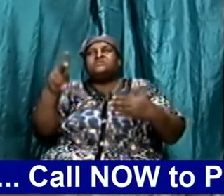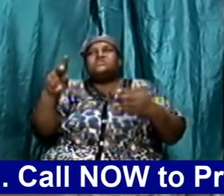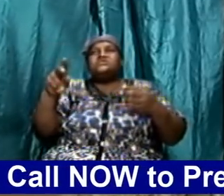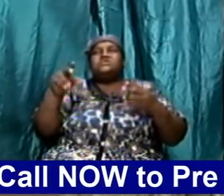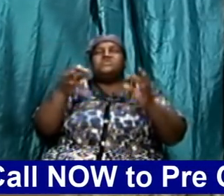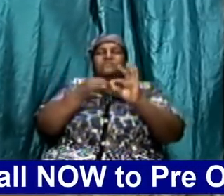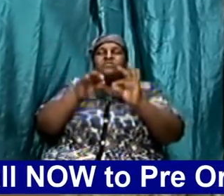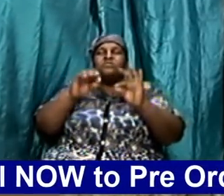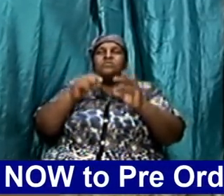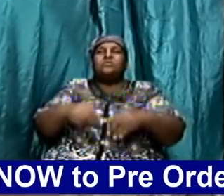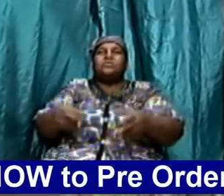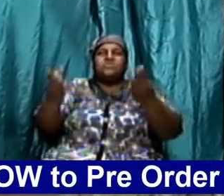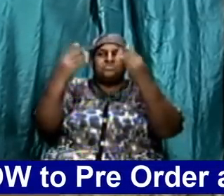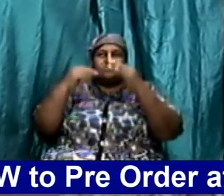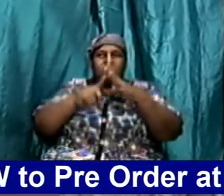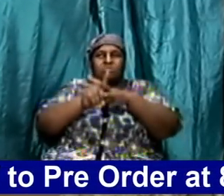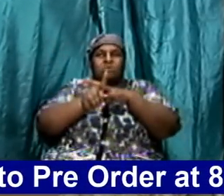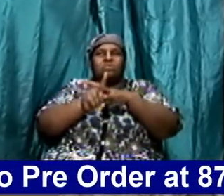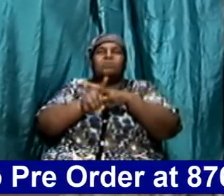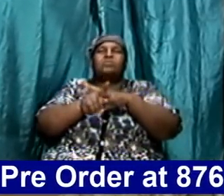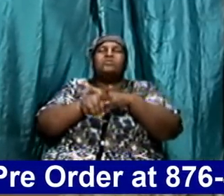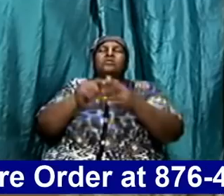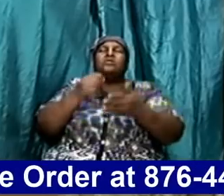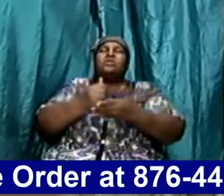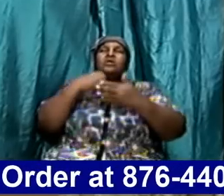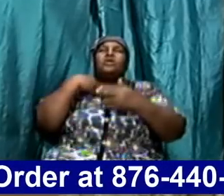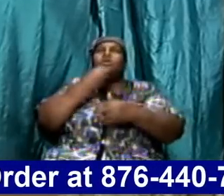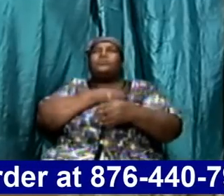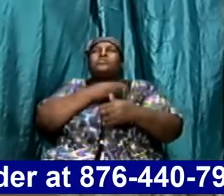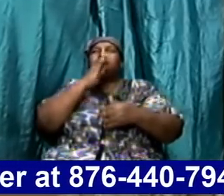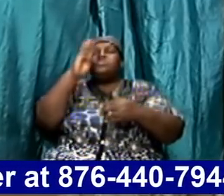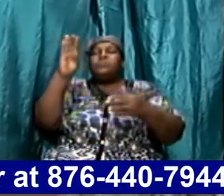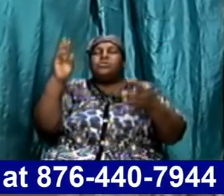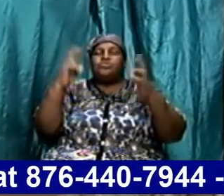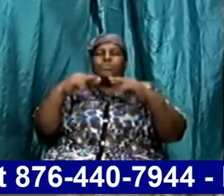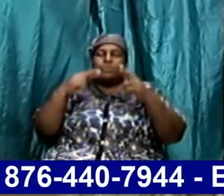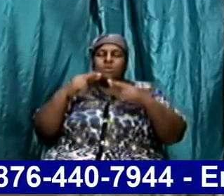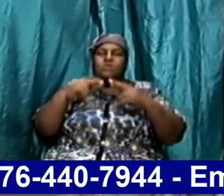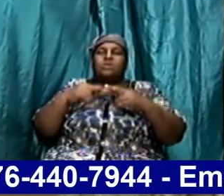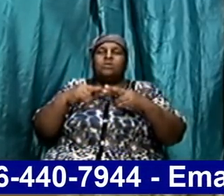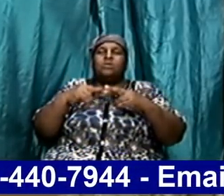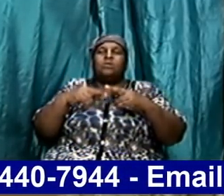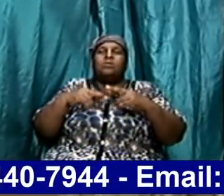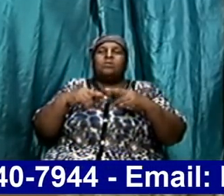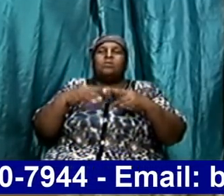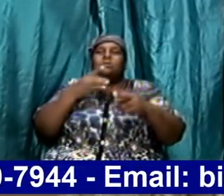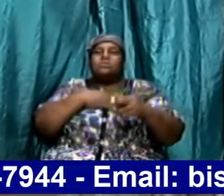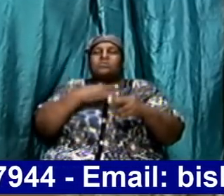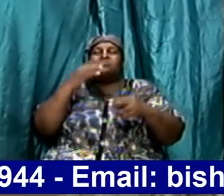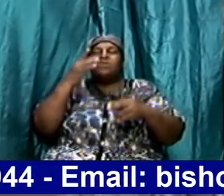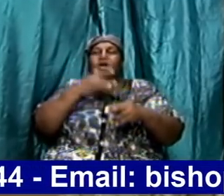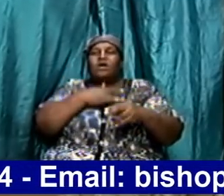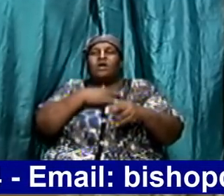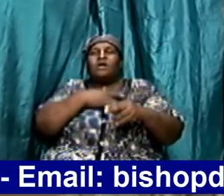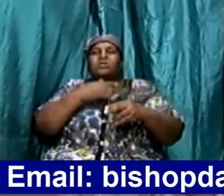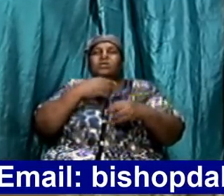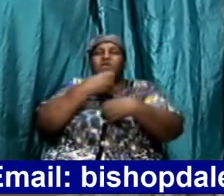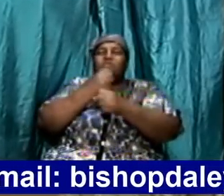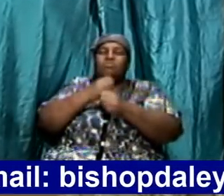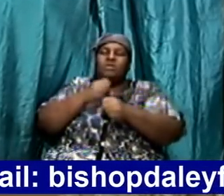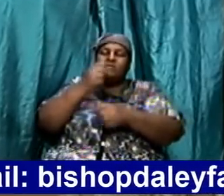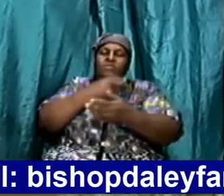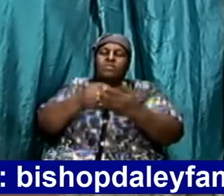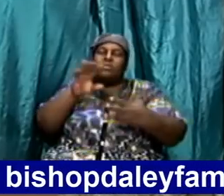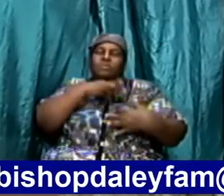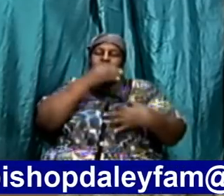tonight help us Lord Jesus to be ready to be ready to be ready pick our hearts touch our hearts let the Holy Ghost work upon us